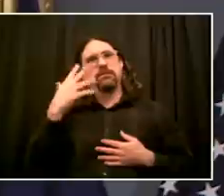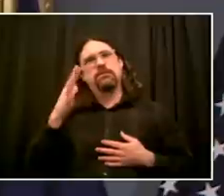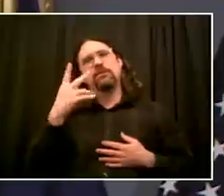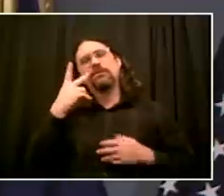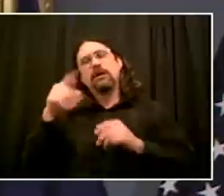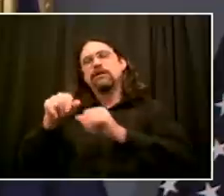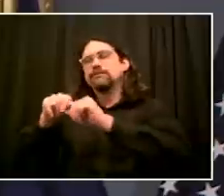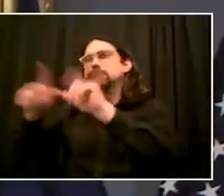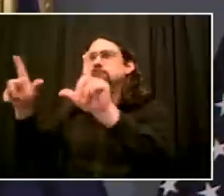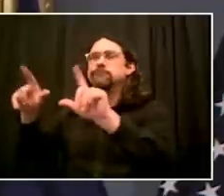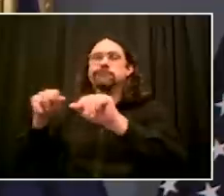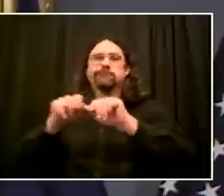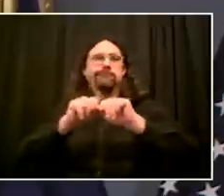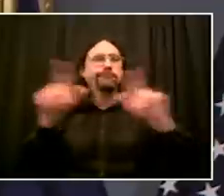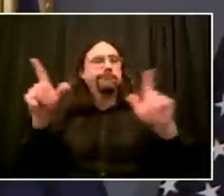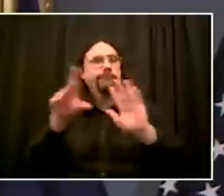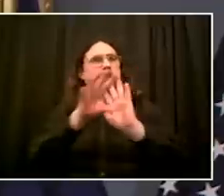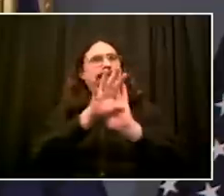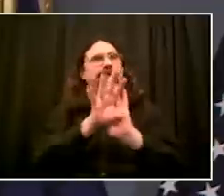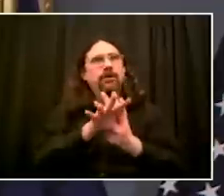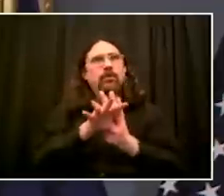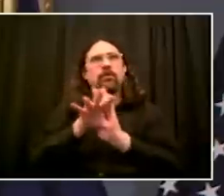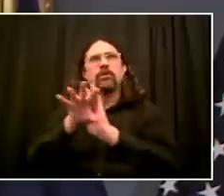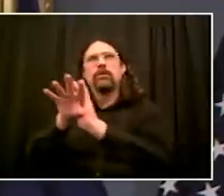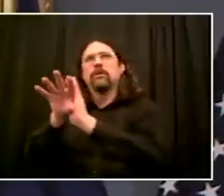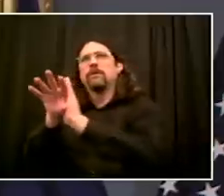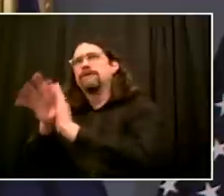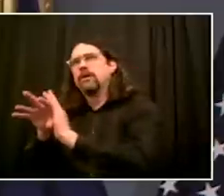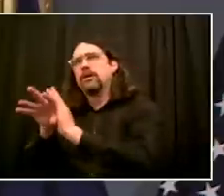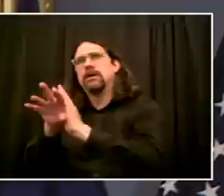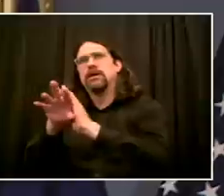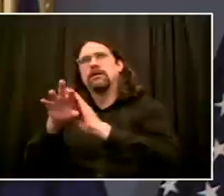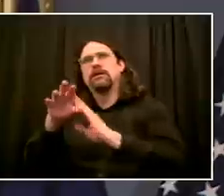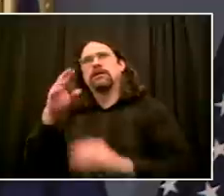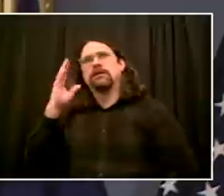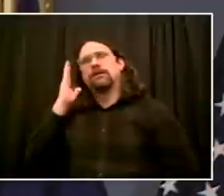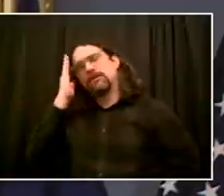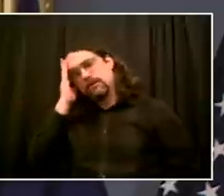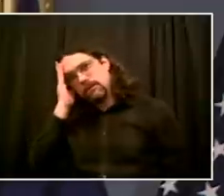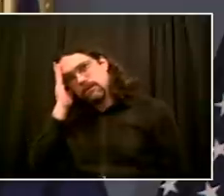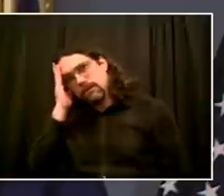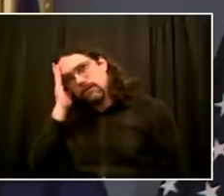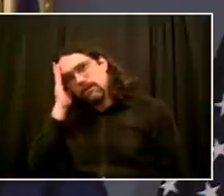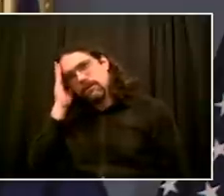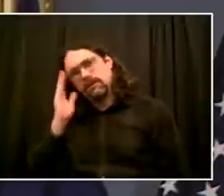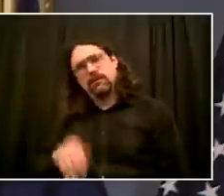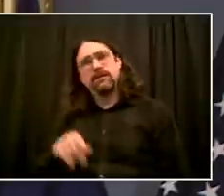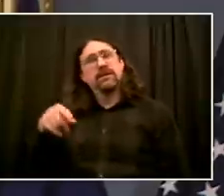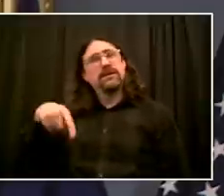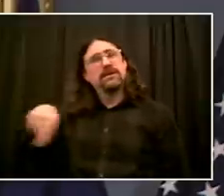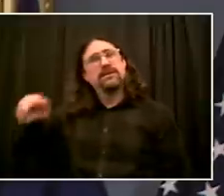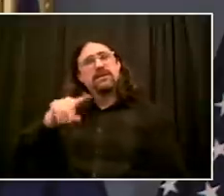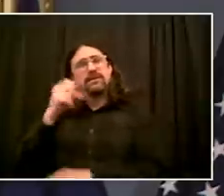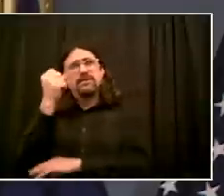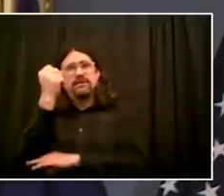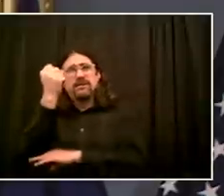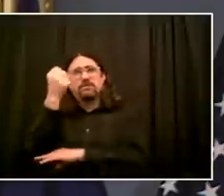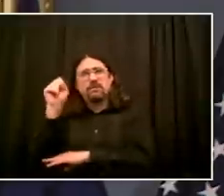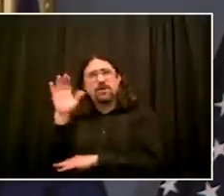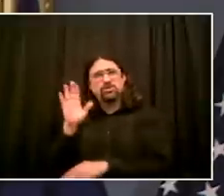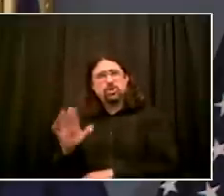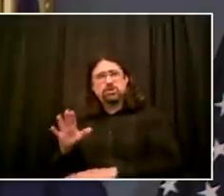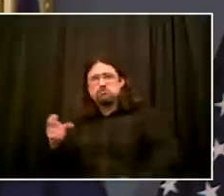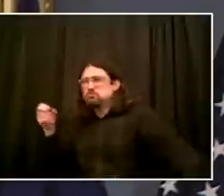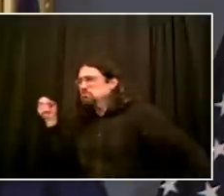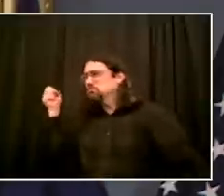soft little projectiles, bricks, stones, shards of glass, bottles thrown at them. I saw officers with their teeth knocked